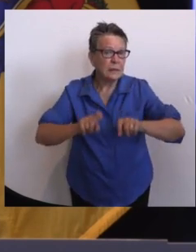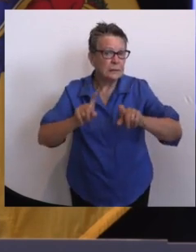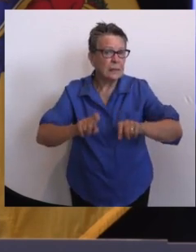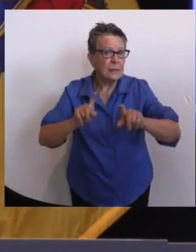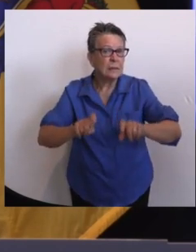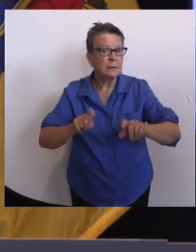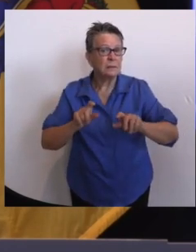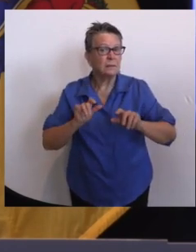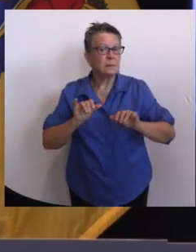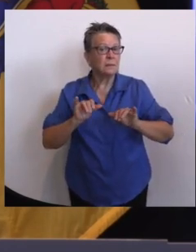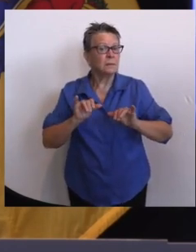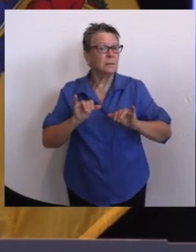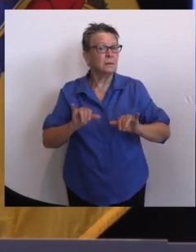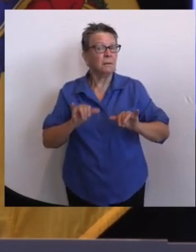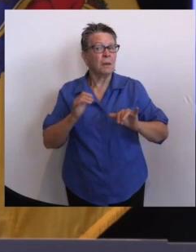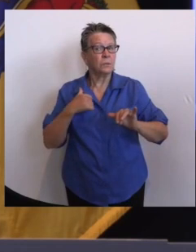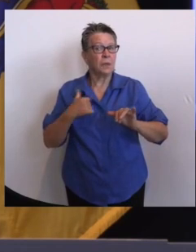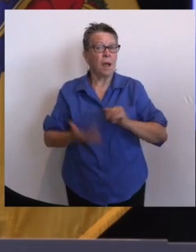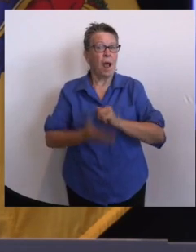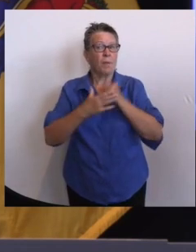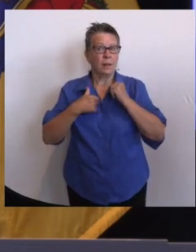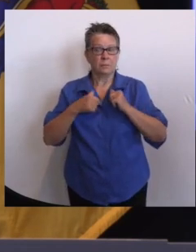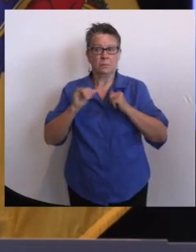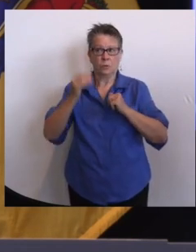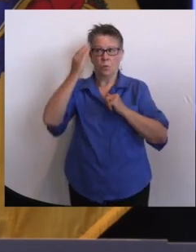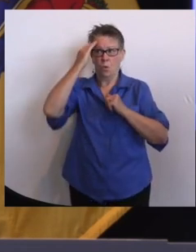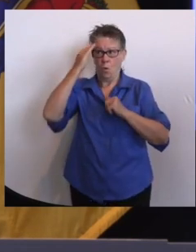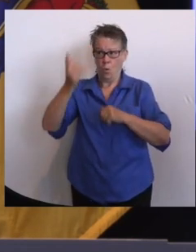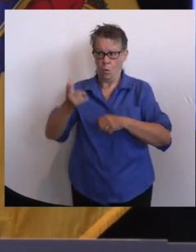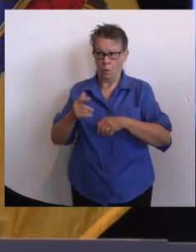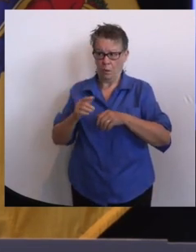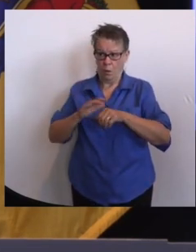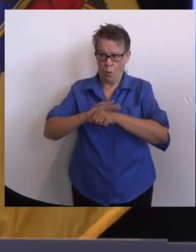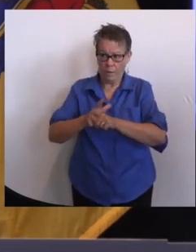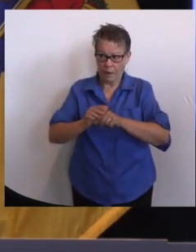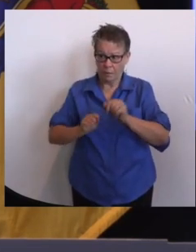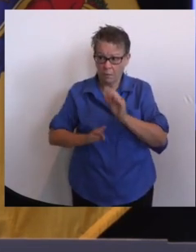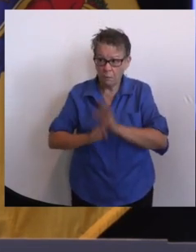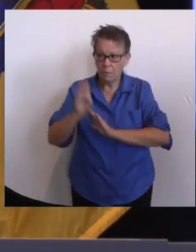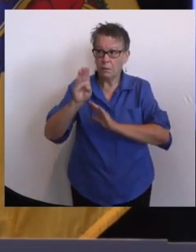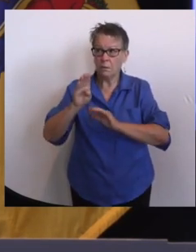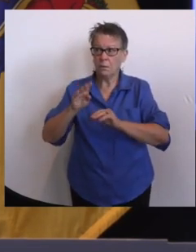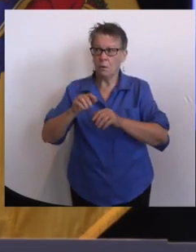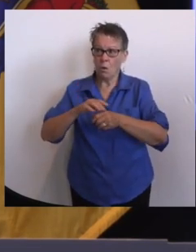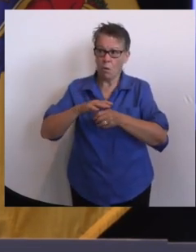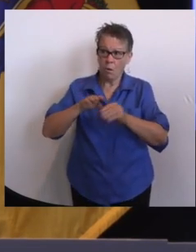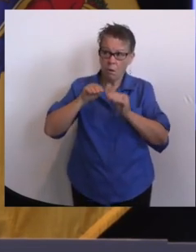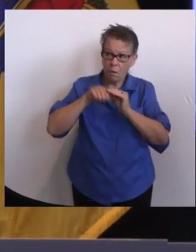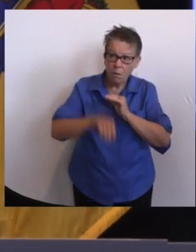to deal with this. With that, Dave, good afternoon. You'll take us home. Hi, Governor.